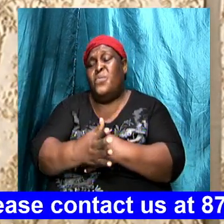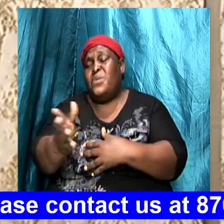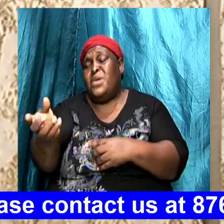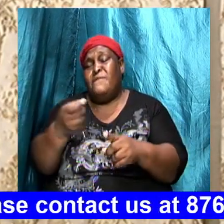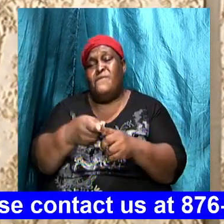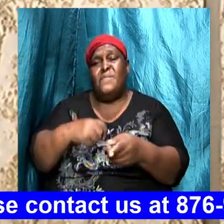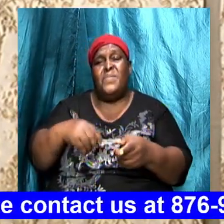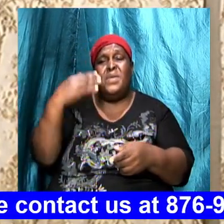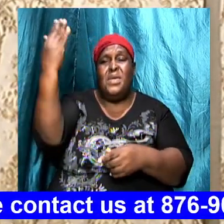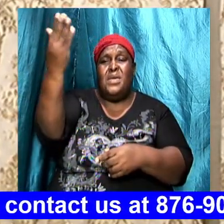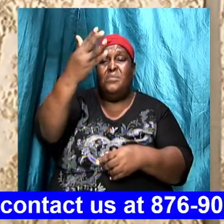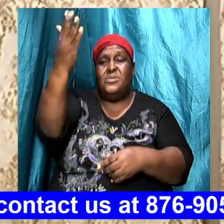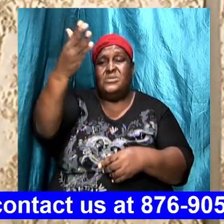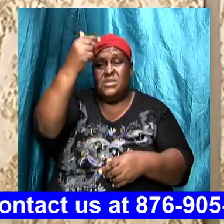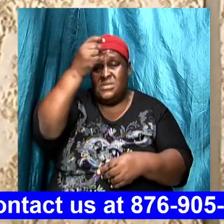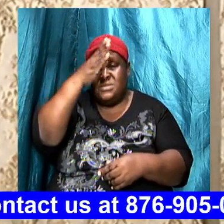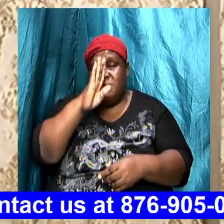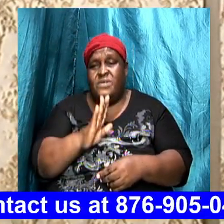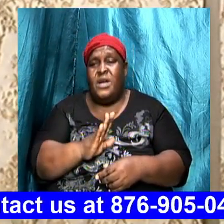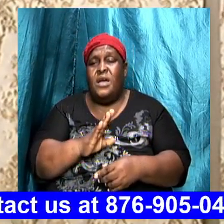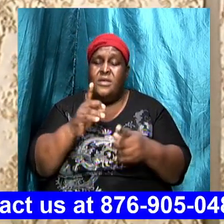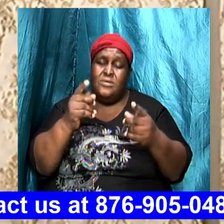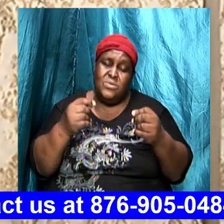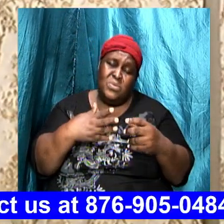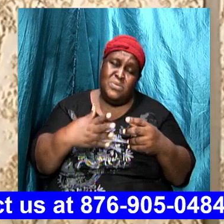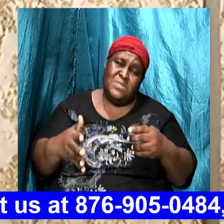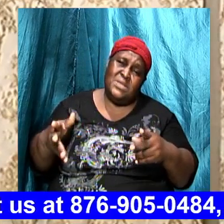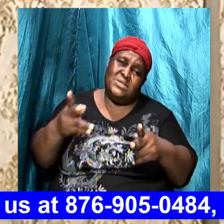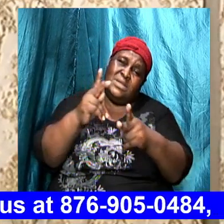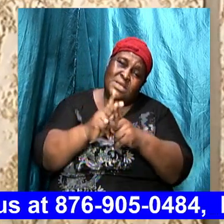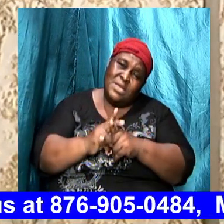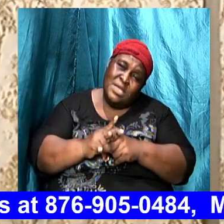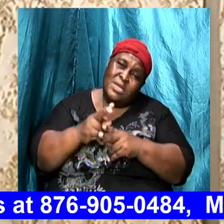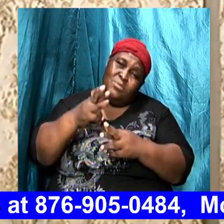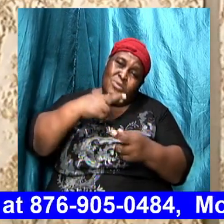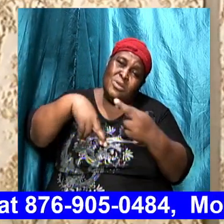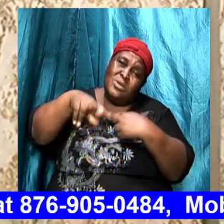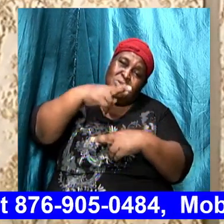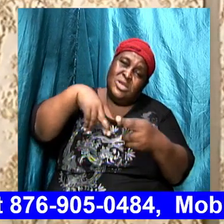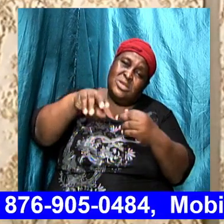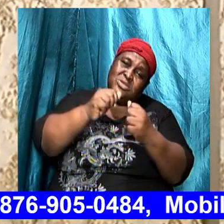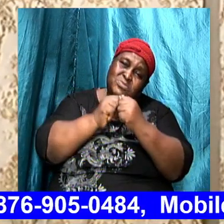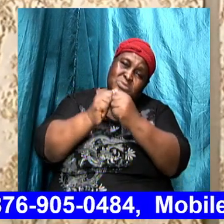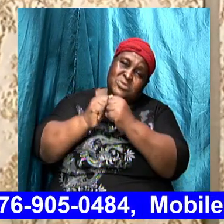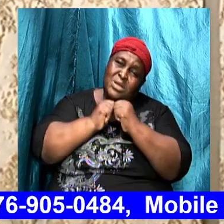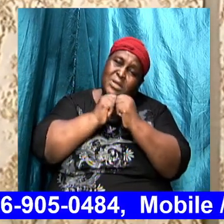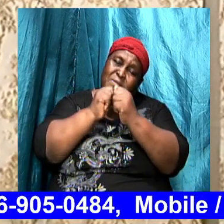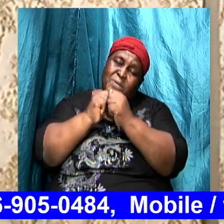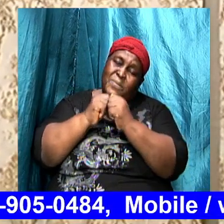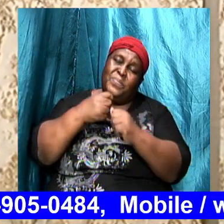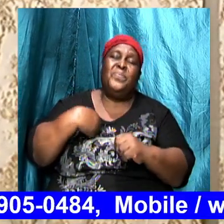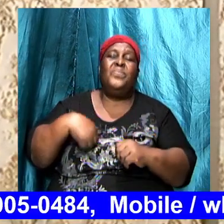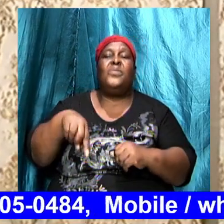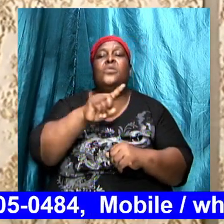walk away from doing the things that keep relationship together brothers and sisters we would have walked away